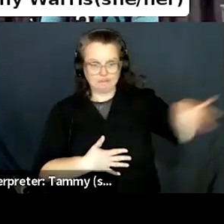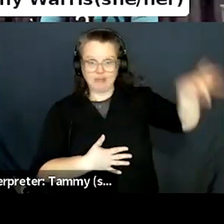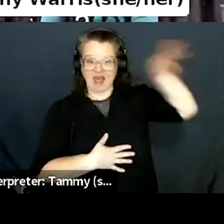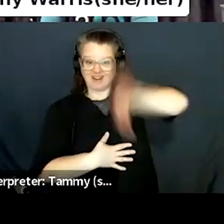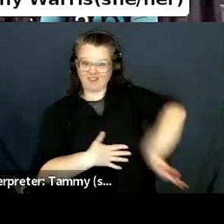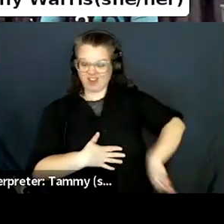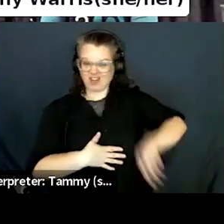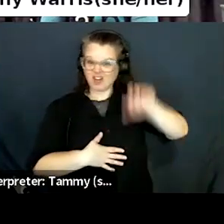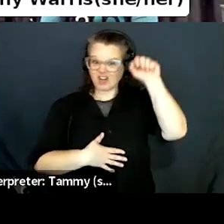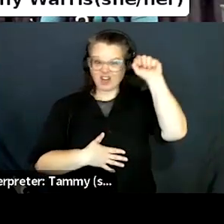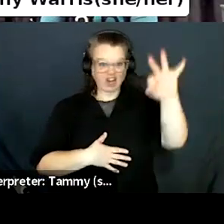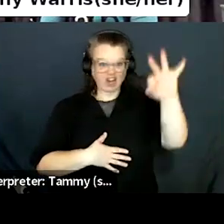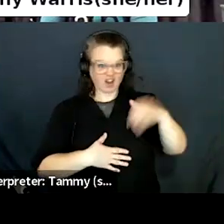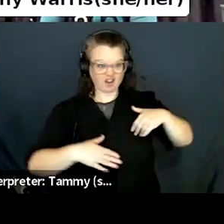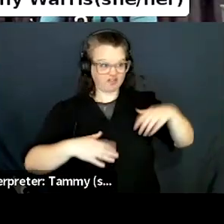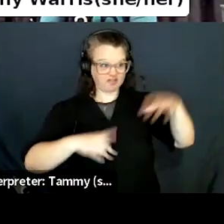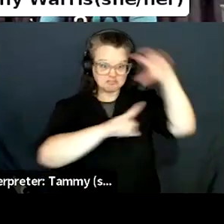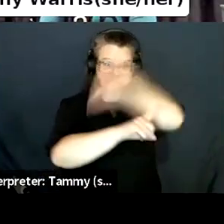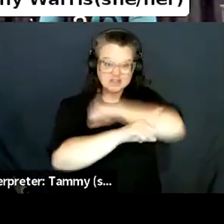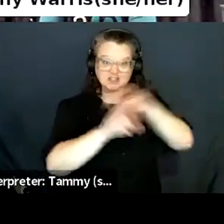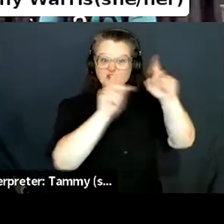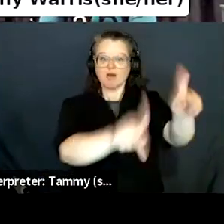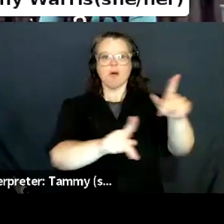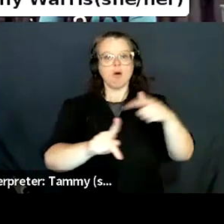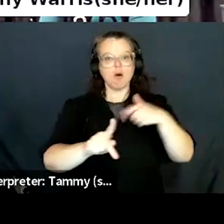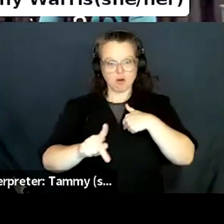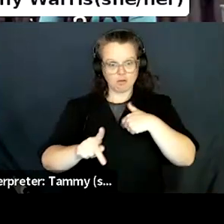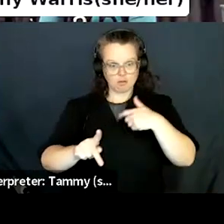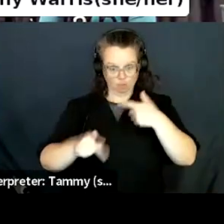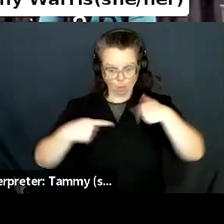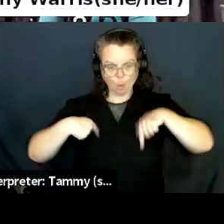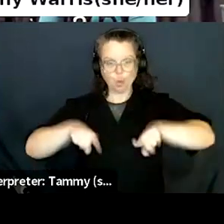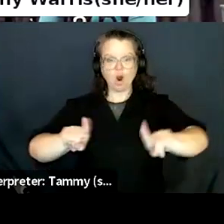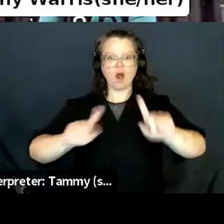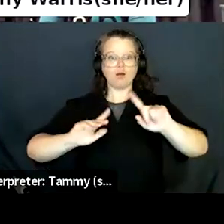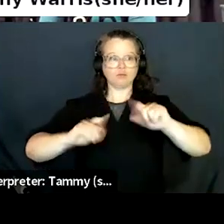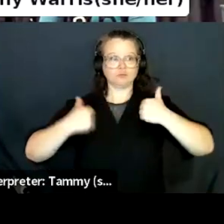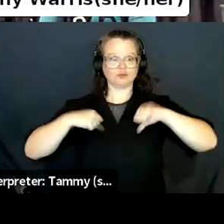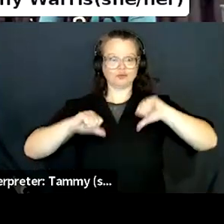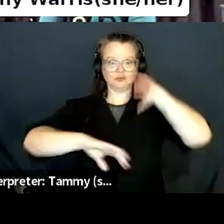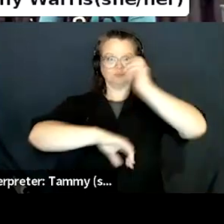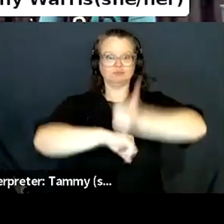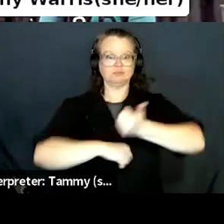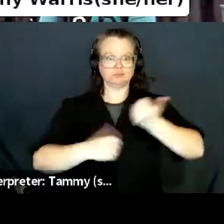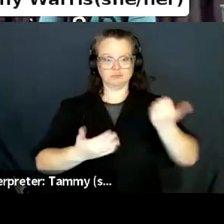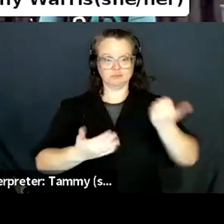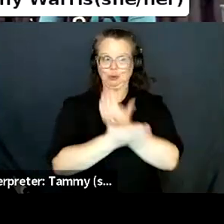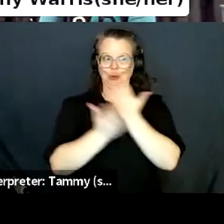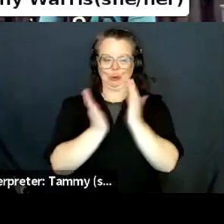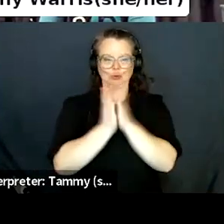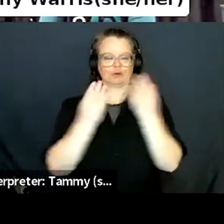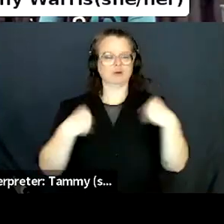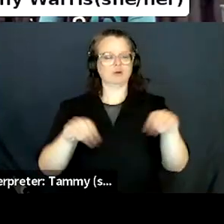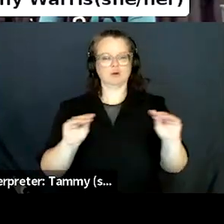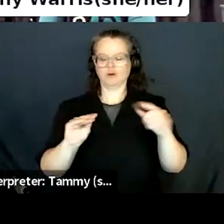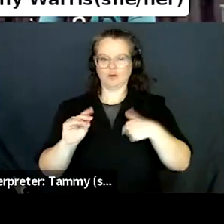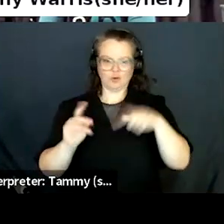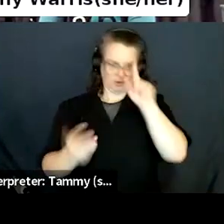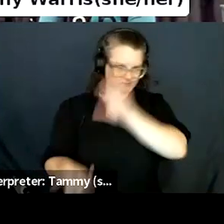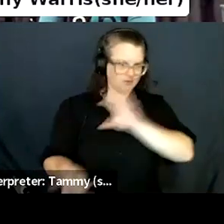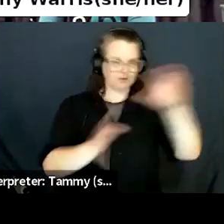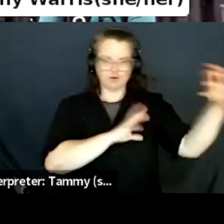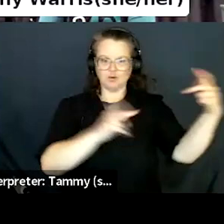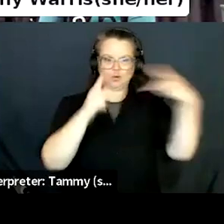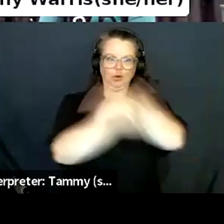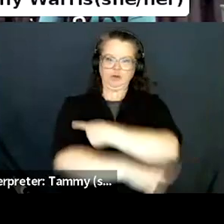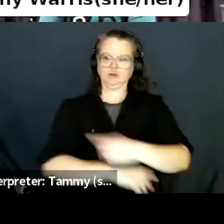inefficiency from the publishers that hampers us is just order speed. Um, it just takes way, way too long